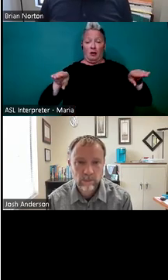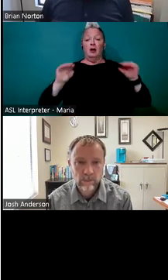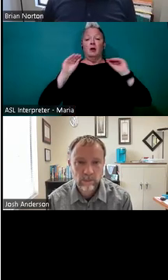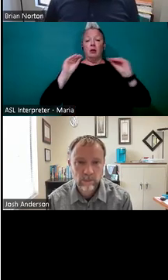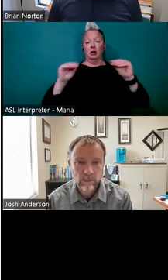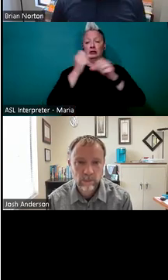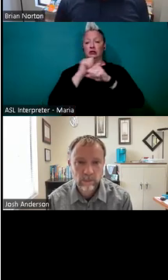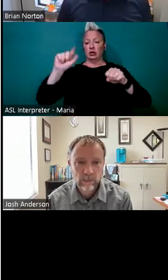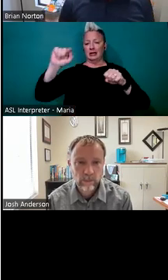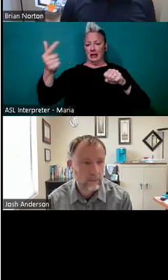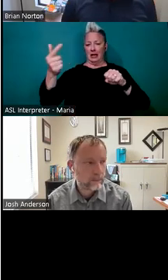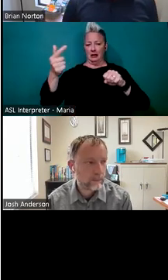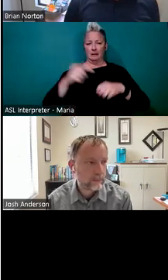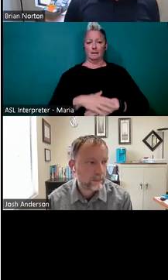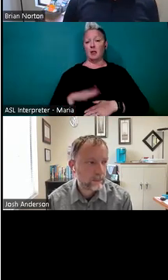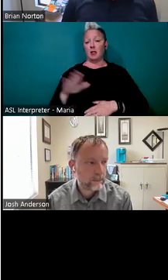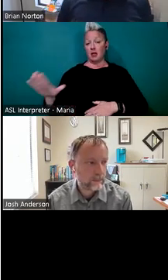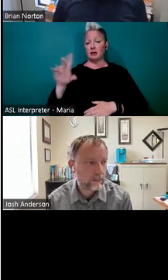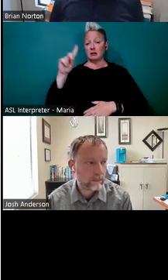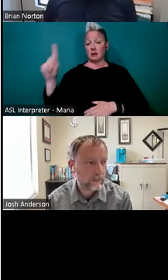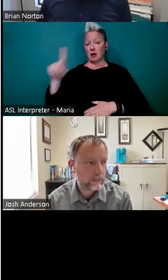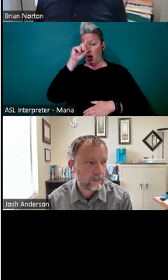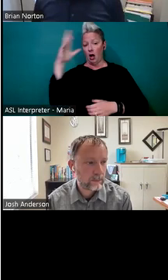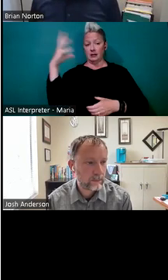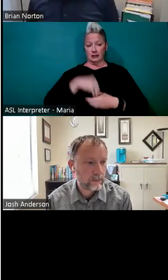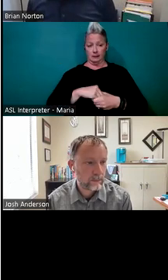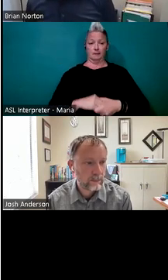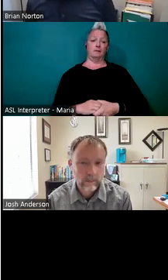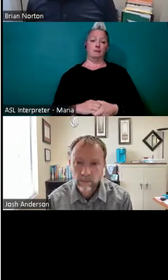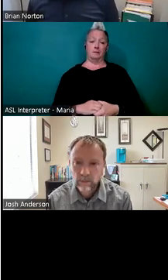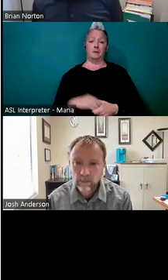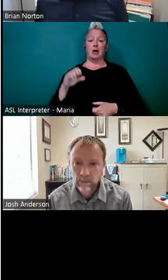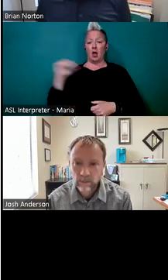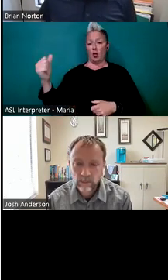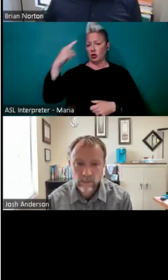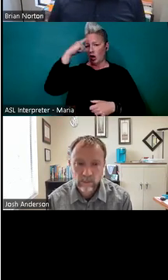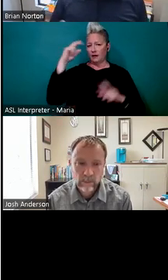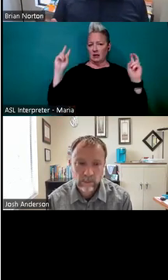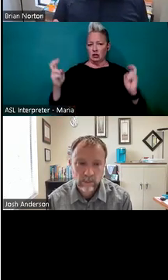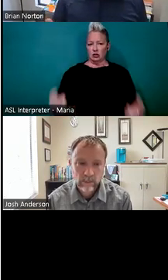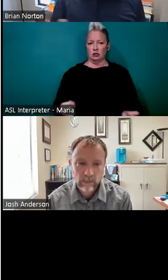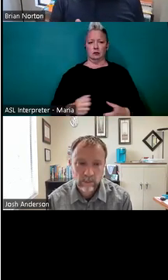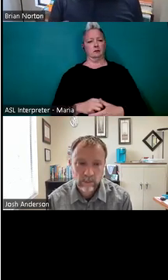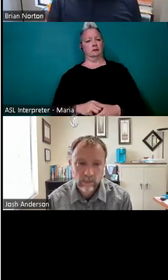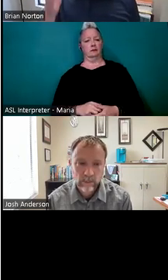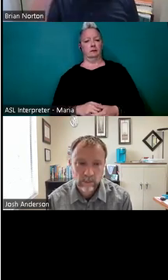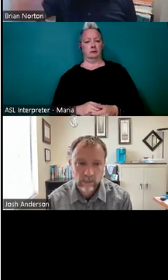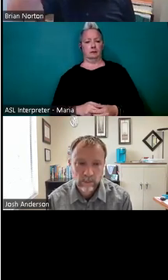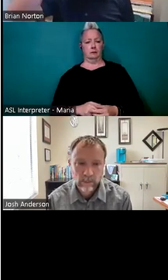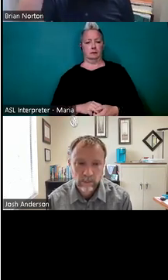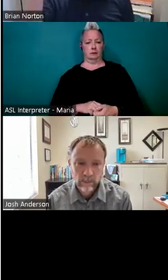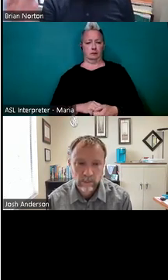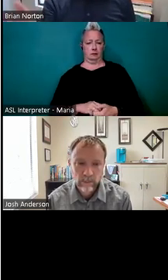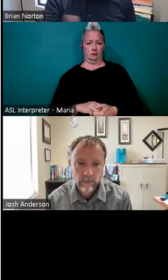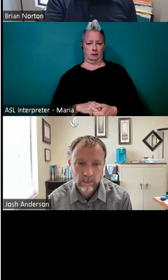person's disability is, they have autism and they have other cognitive issues. Uh, again, I'll let you make some assumptions